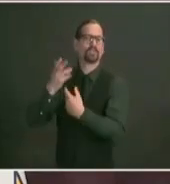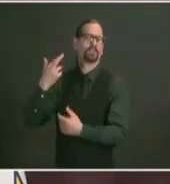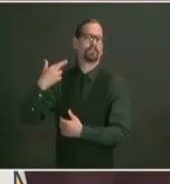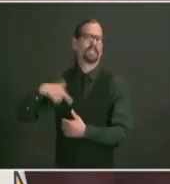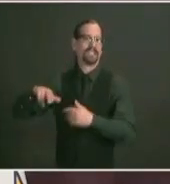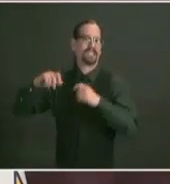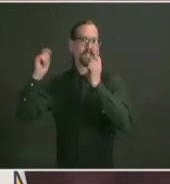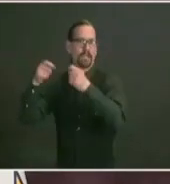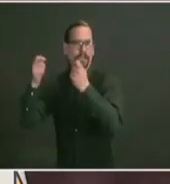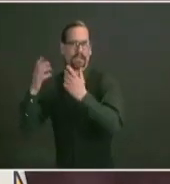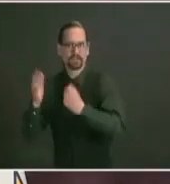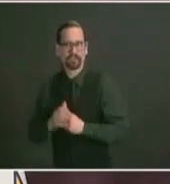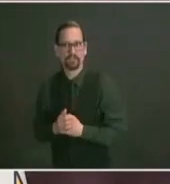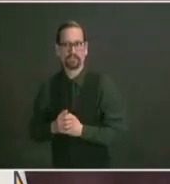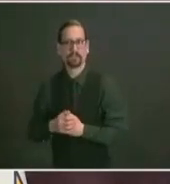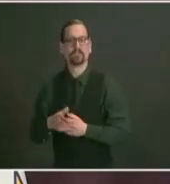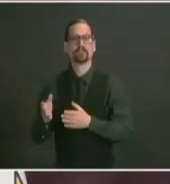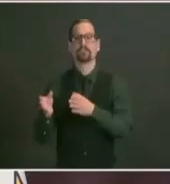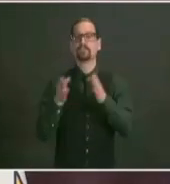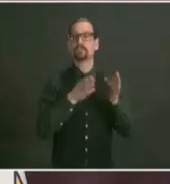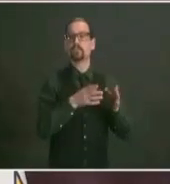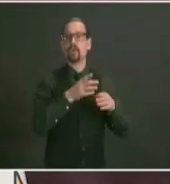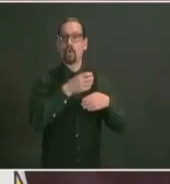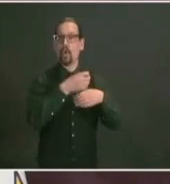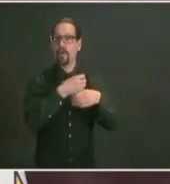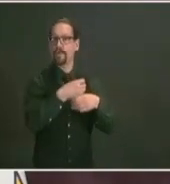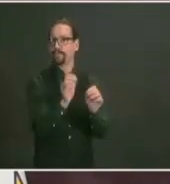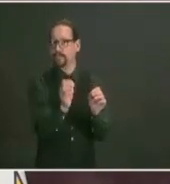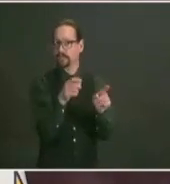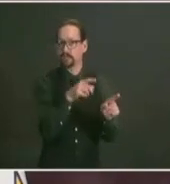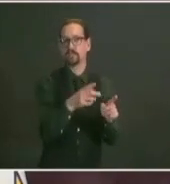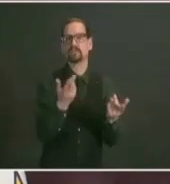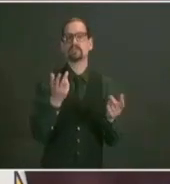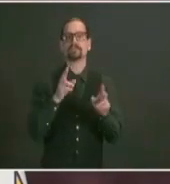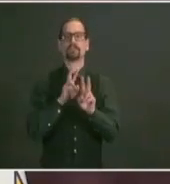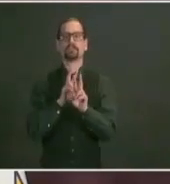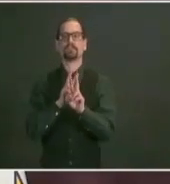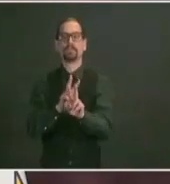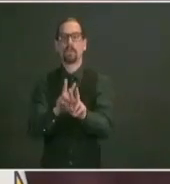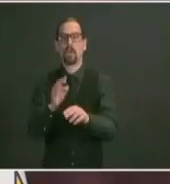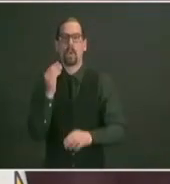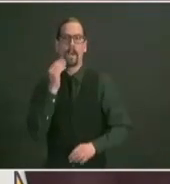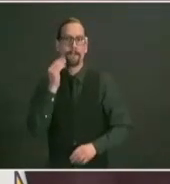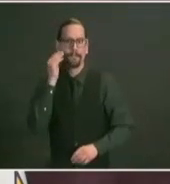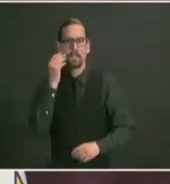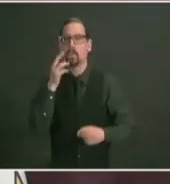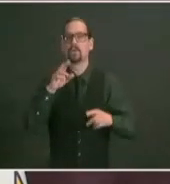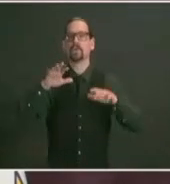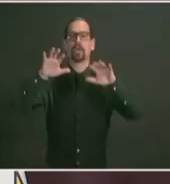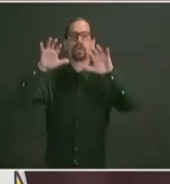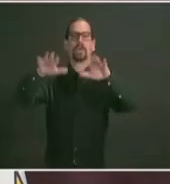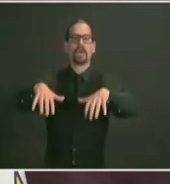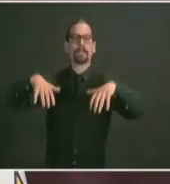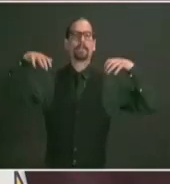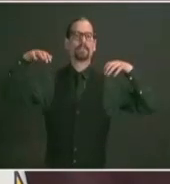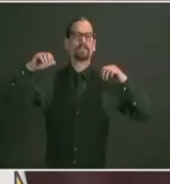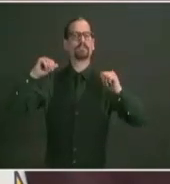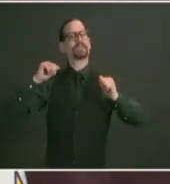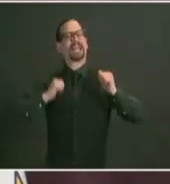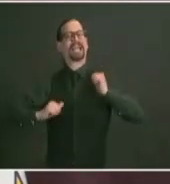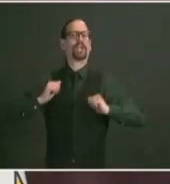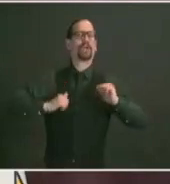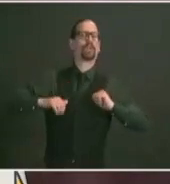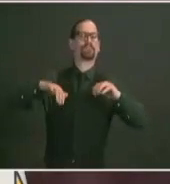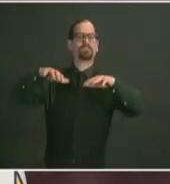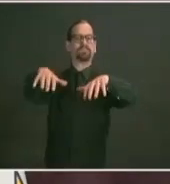and venues of assembly that too is on track so the chart that we displayed last week is in effect starting to